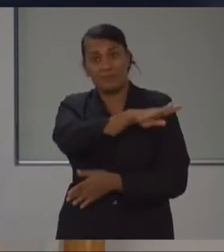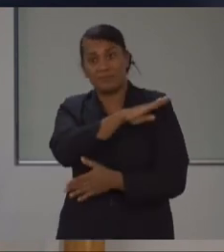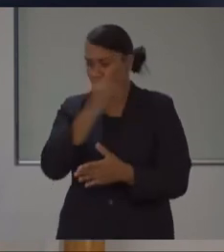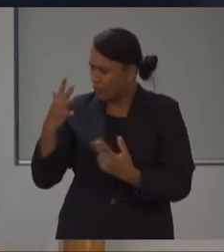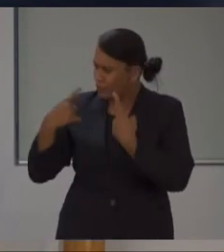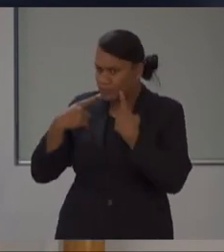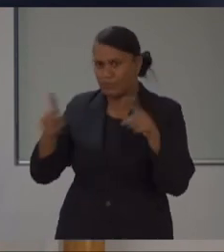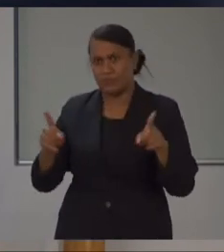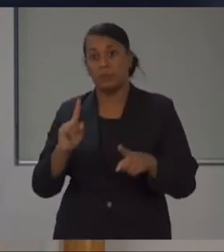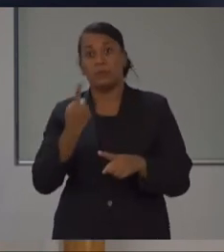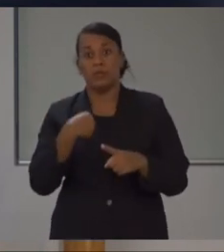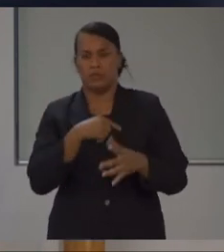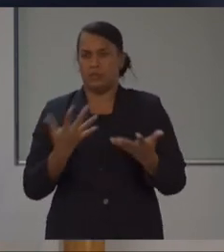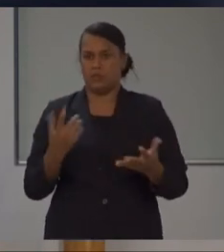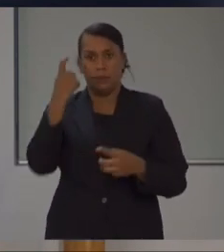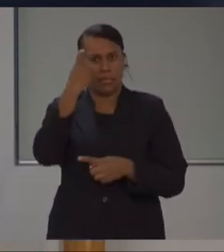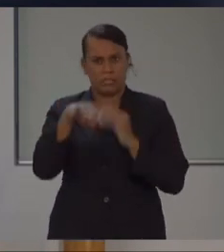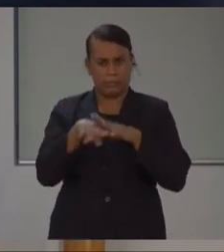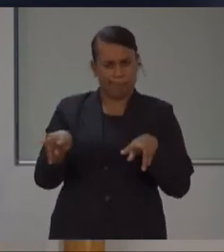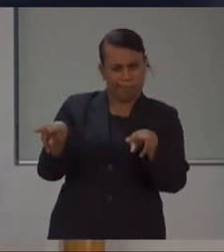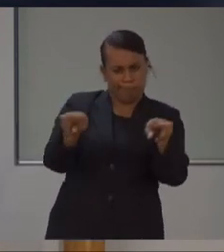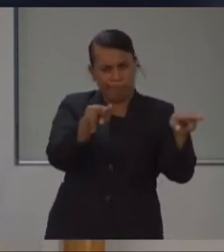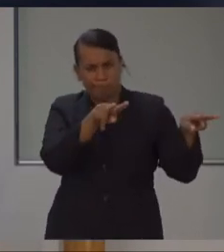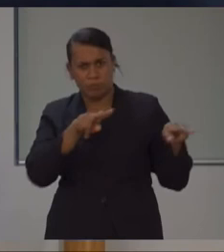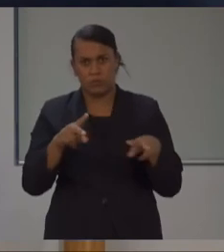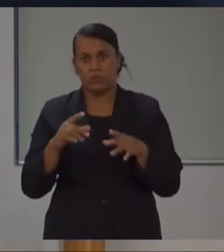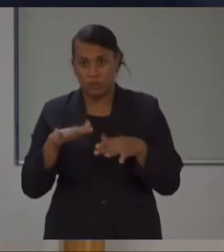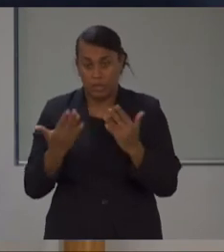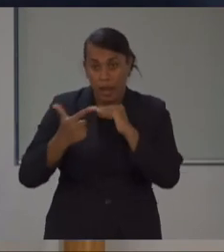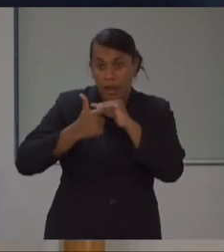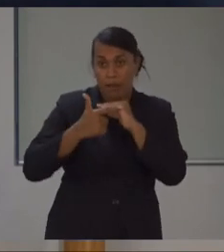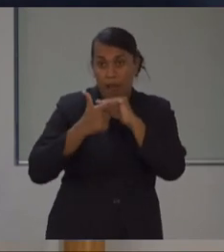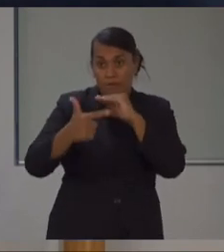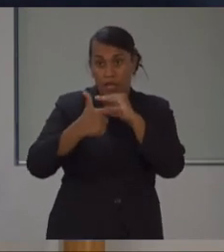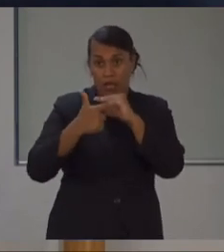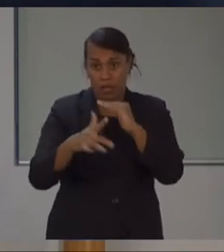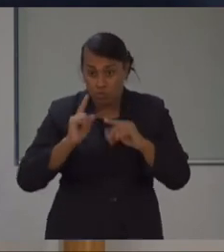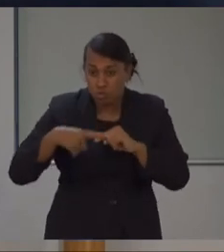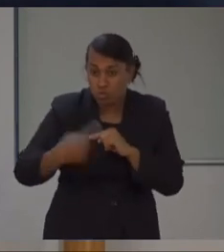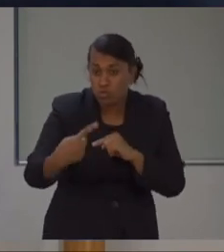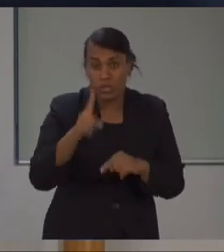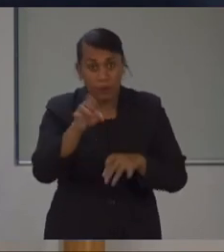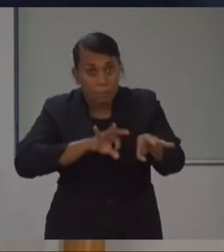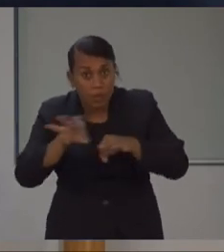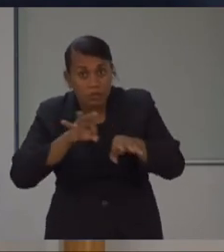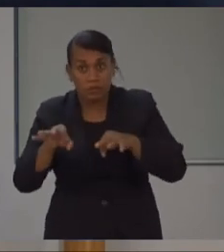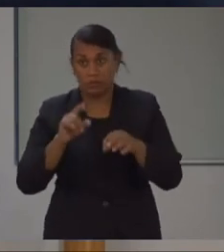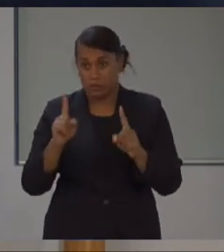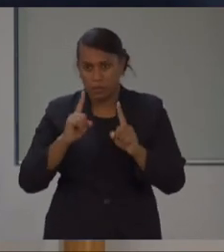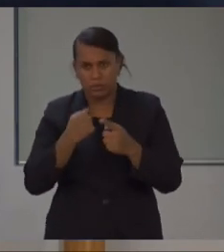in terms of what we do. All those layers that we have in place continue to be in place. The